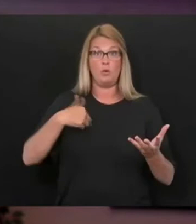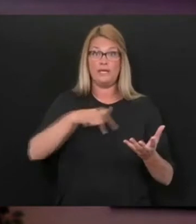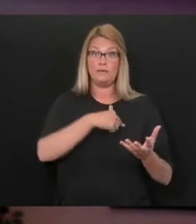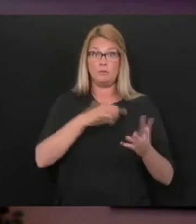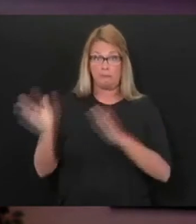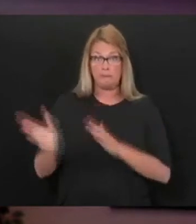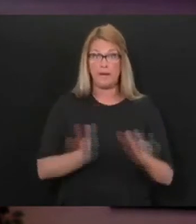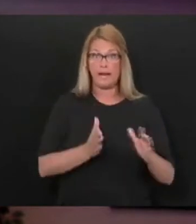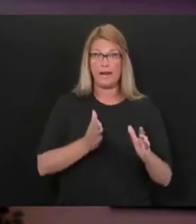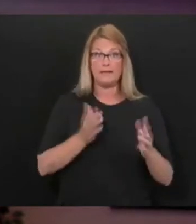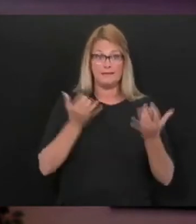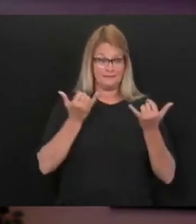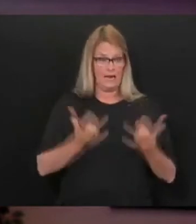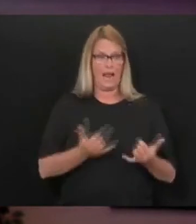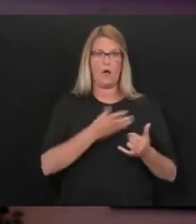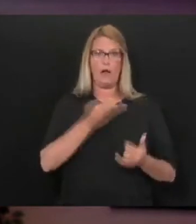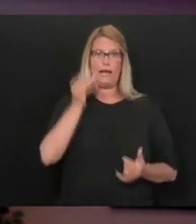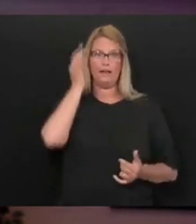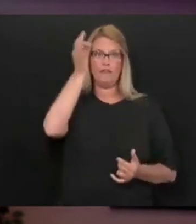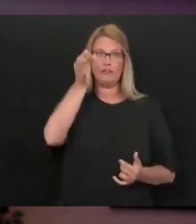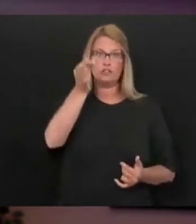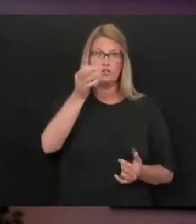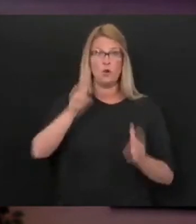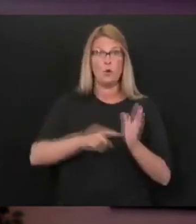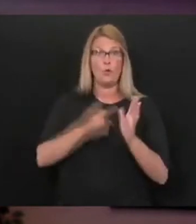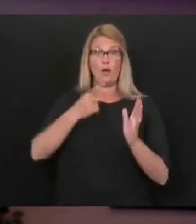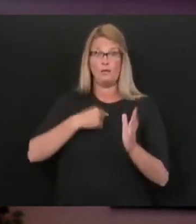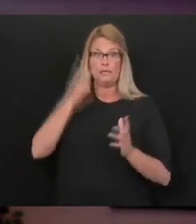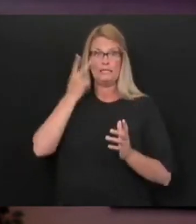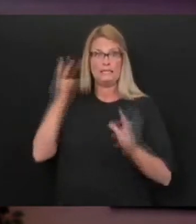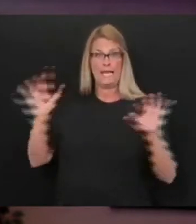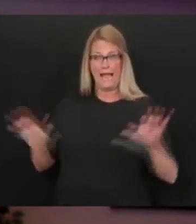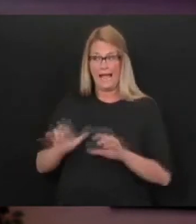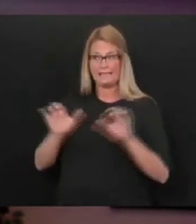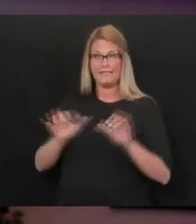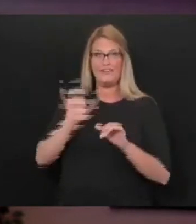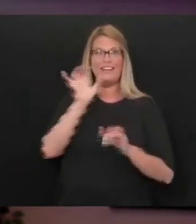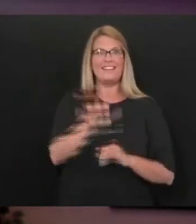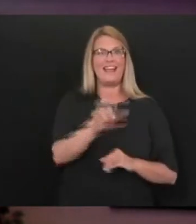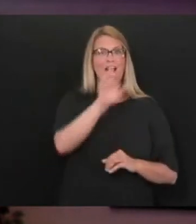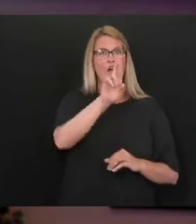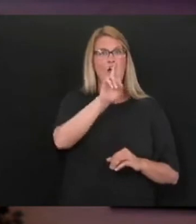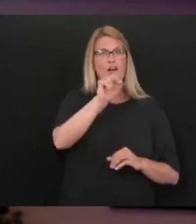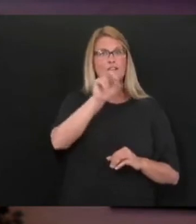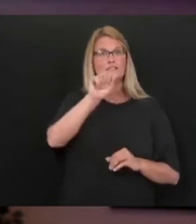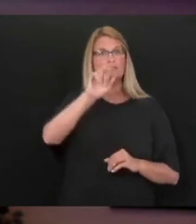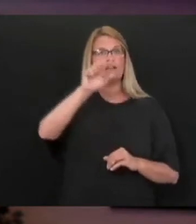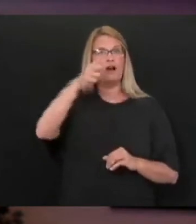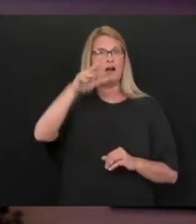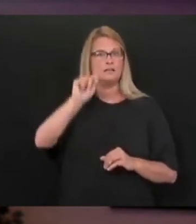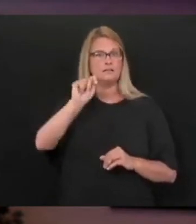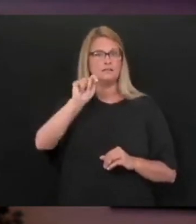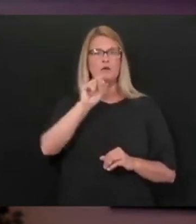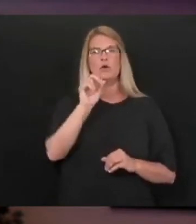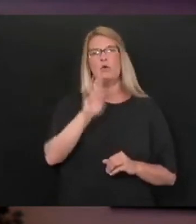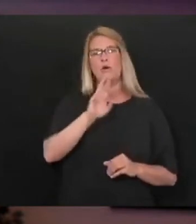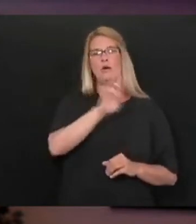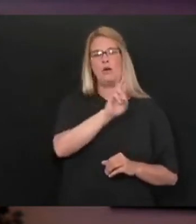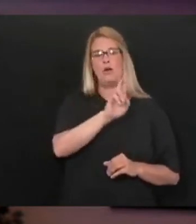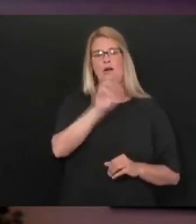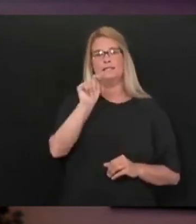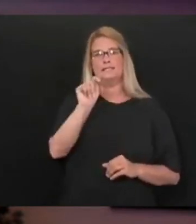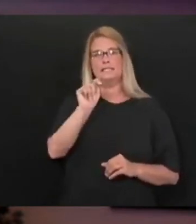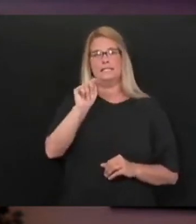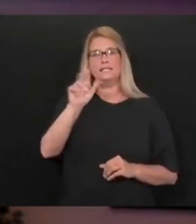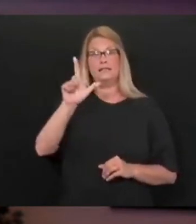is as we see more activity and the R0 levels or the RT levels is what we're measuring